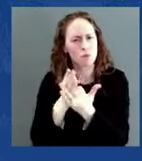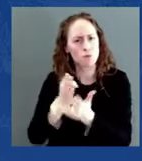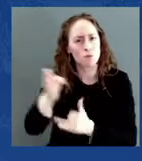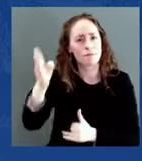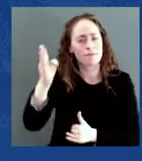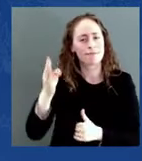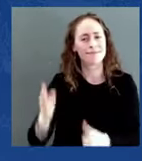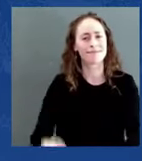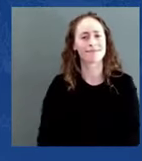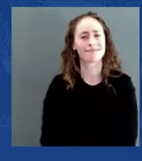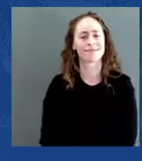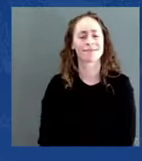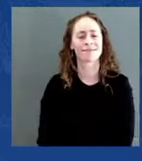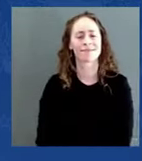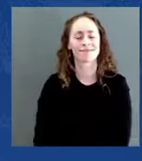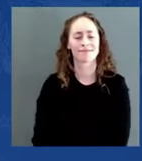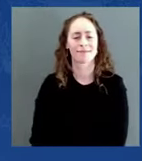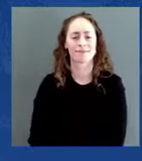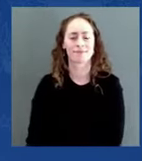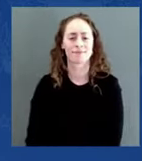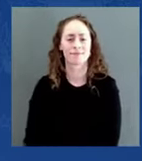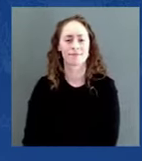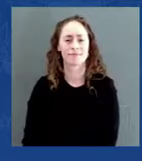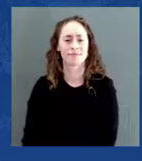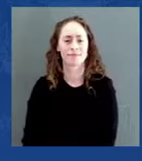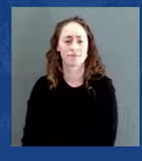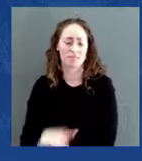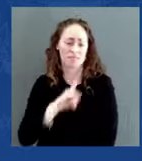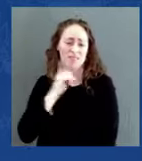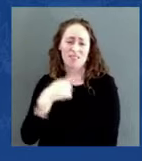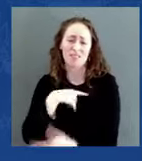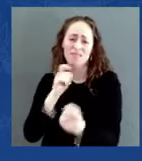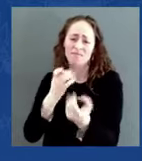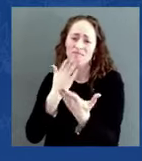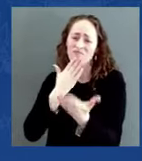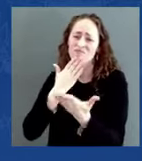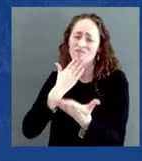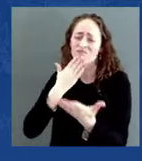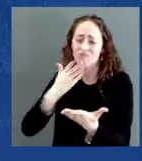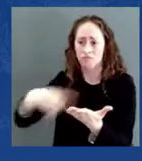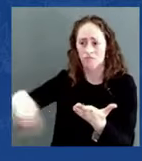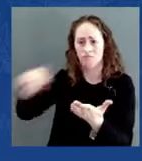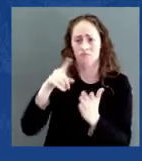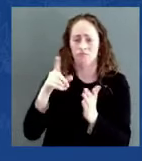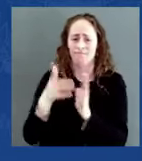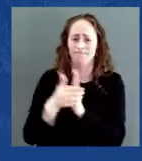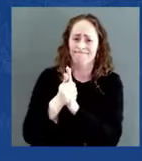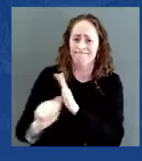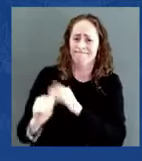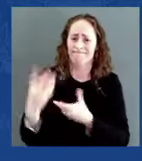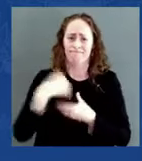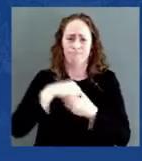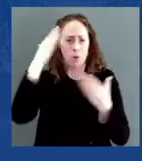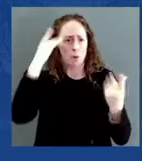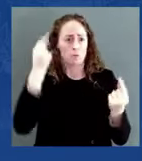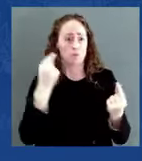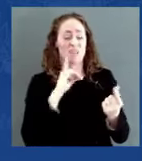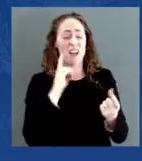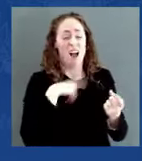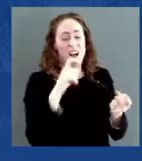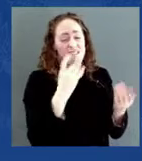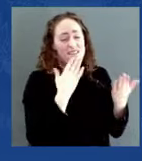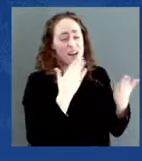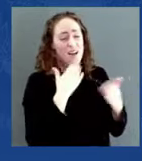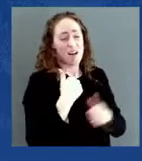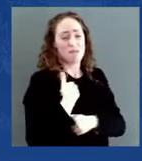including our military, we got that done. And we can do the same thing now as we continue to expand.